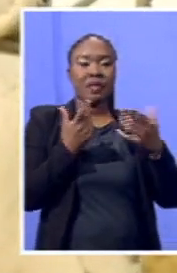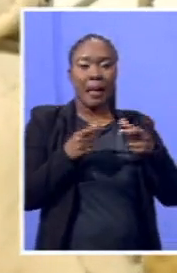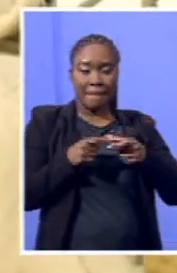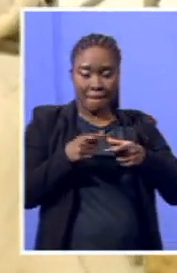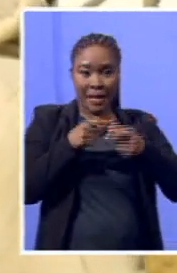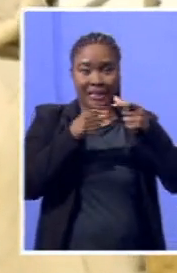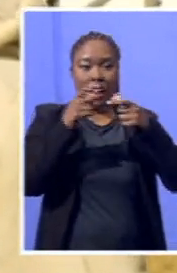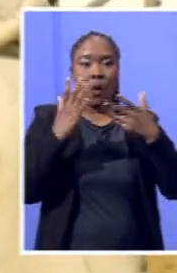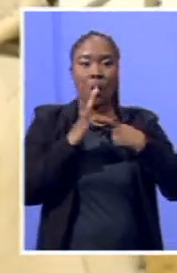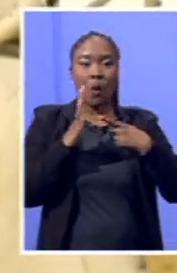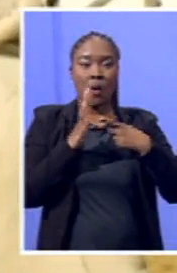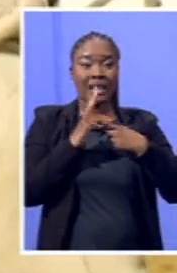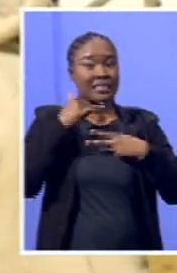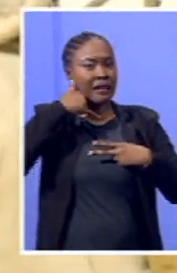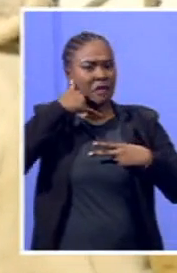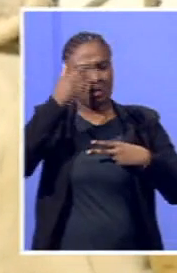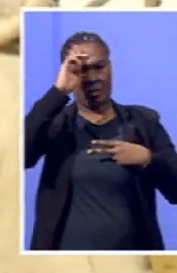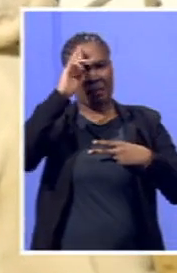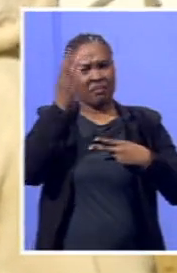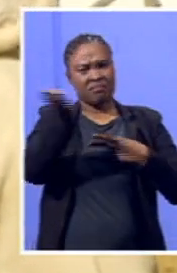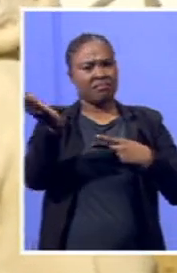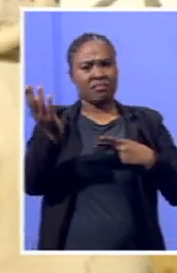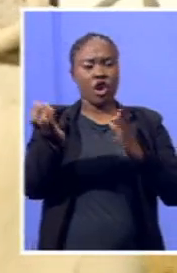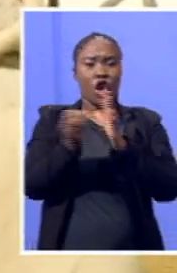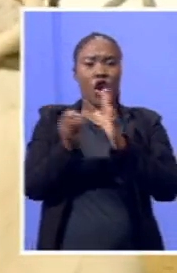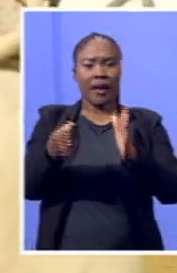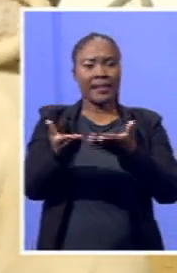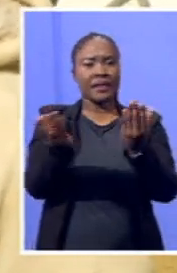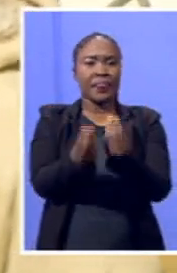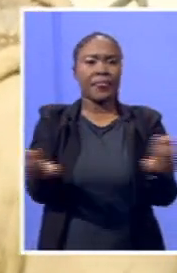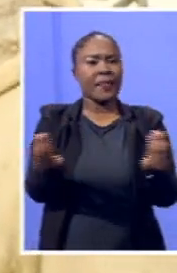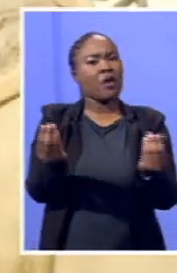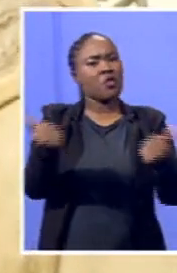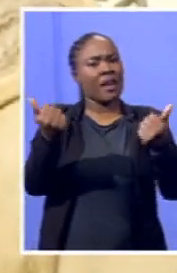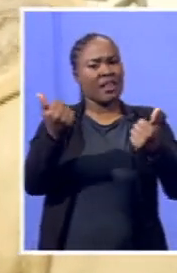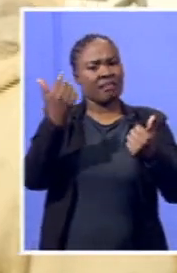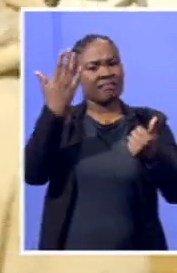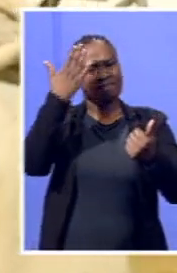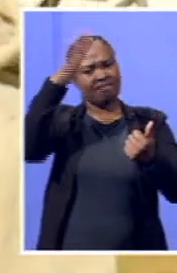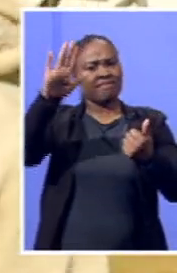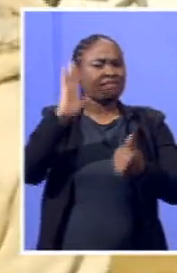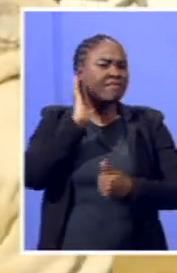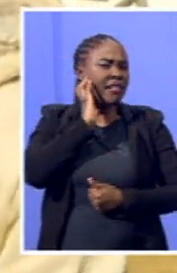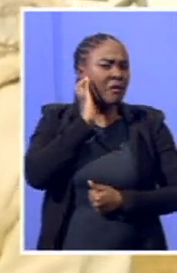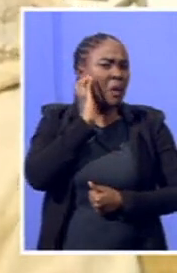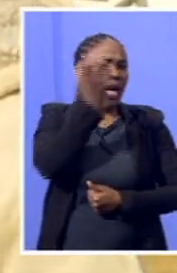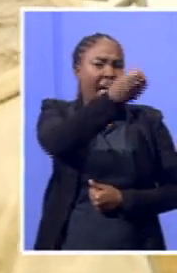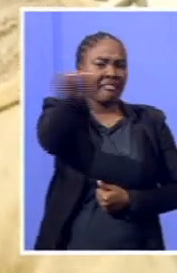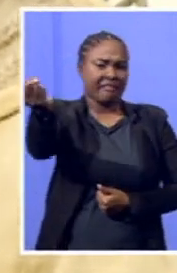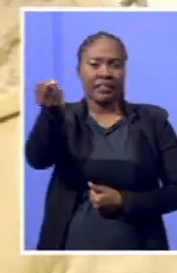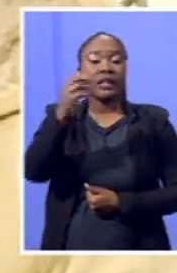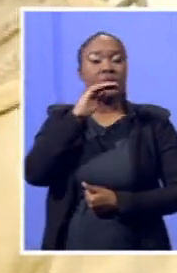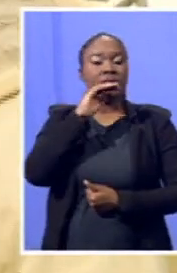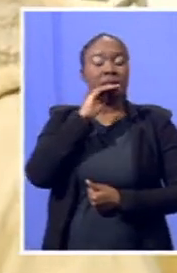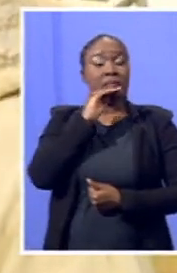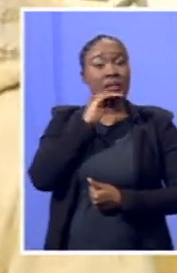phones now are already on kids. But we now want them to use it on a way